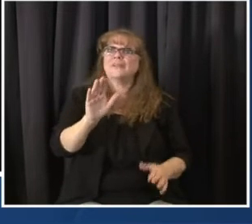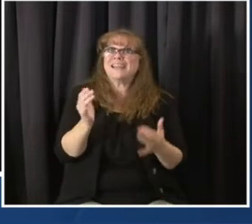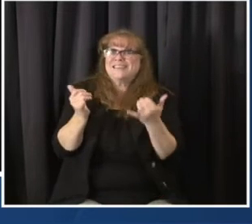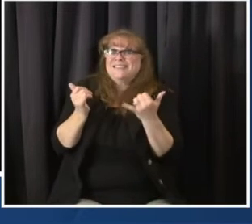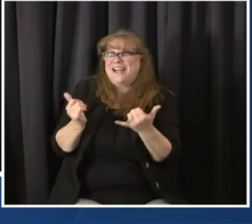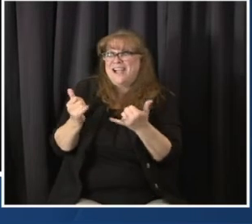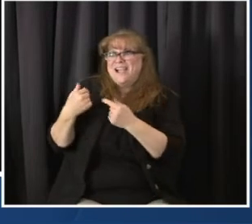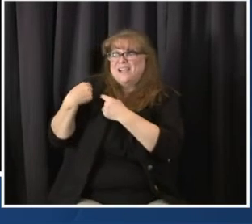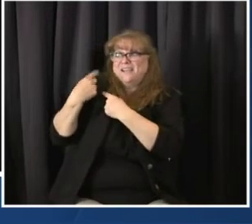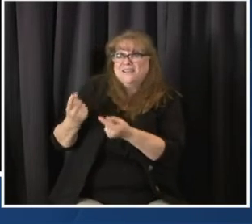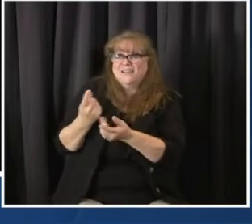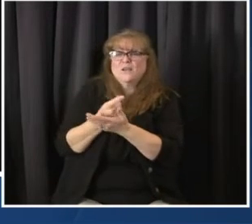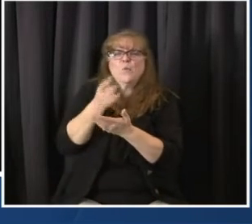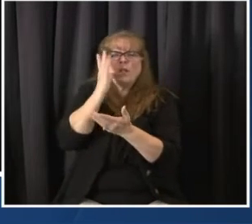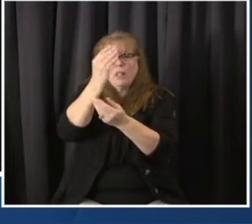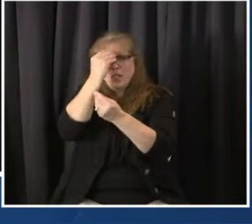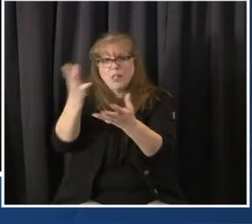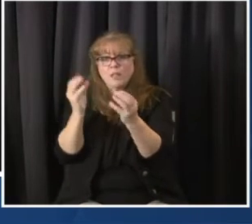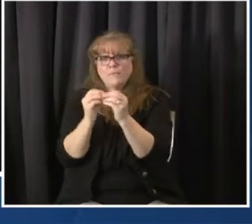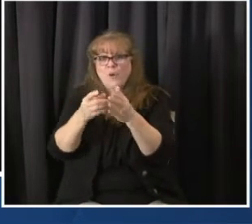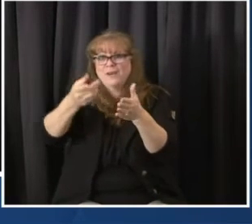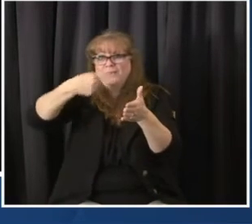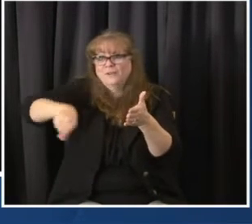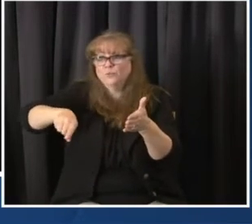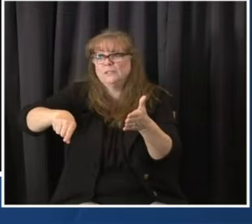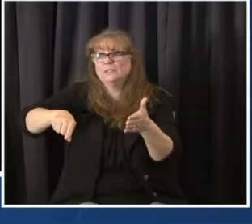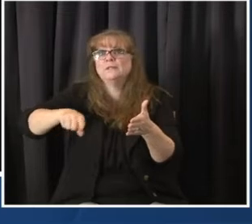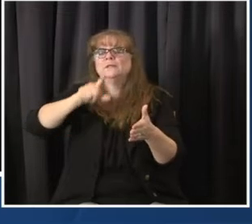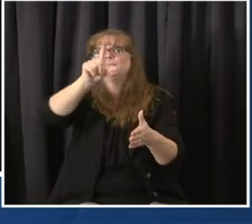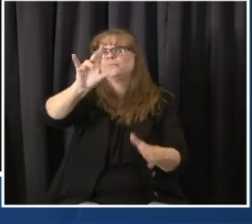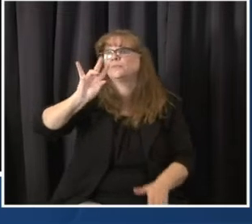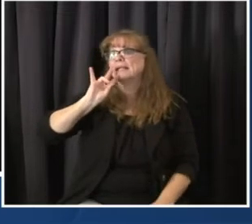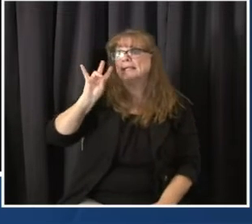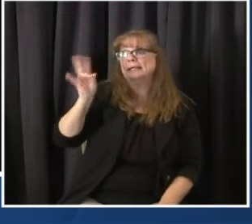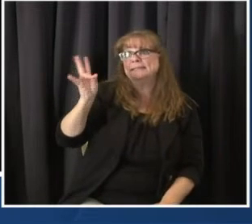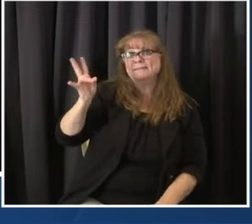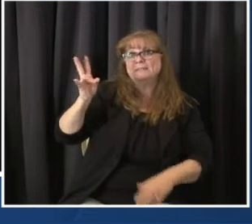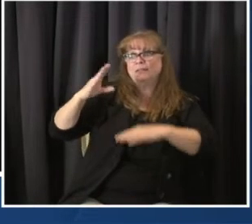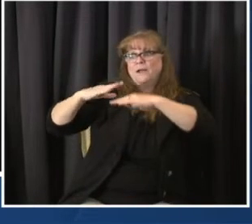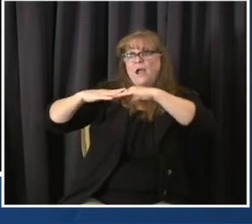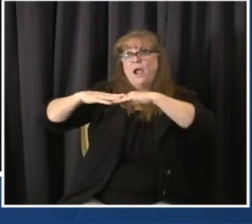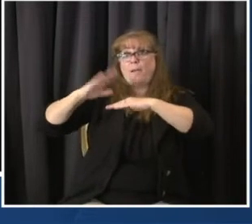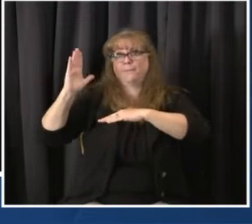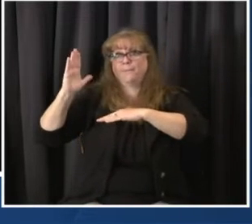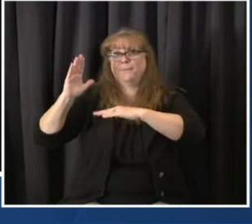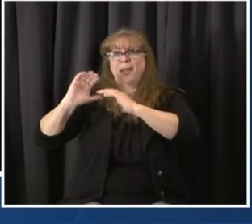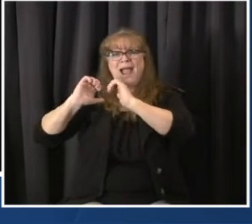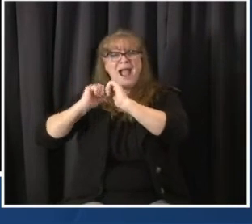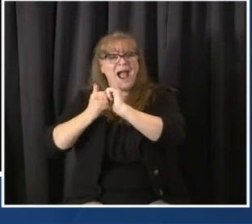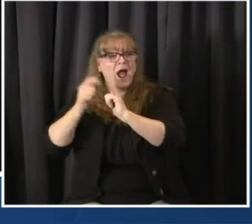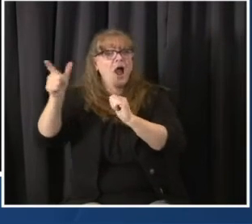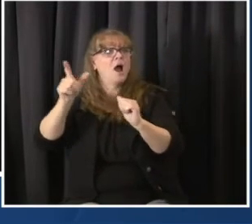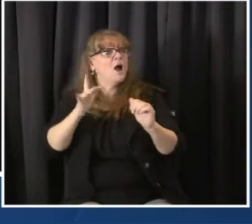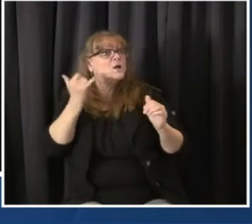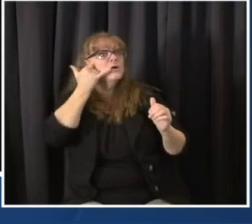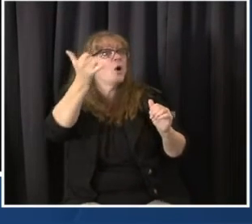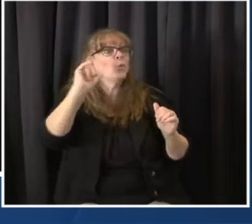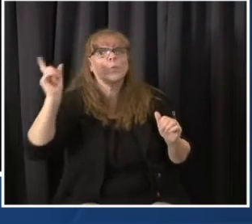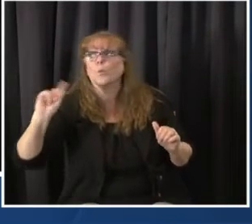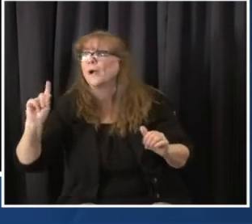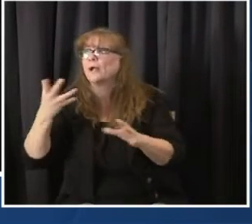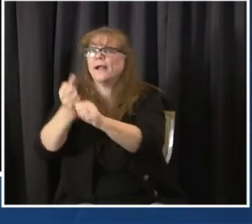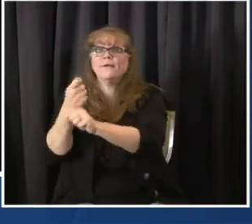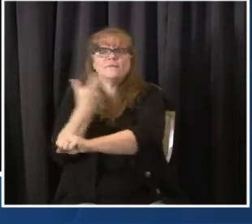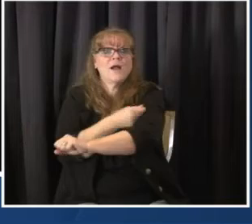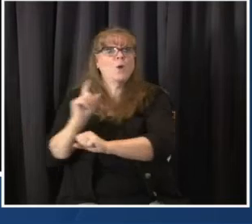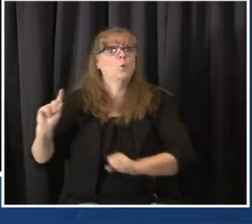a lot of folks say, where do I sign up? And I'm going to go through exactly where you can sign up to get it right now. Coloradans 70 and